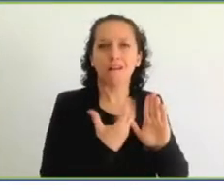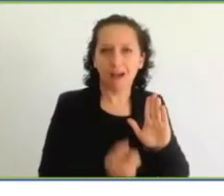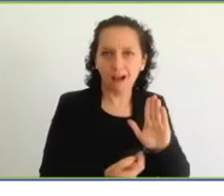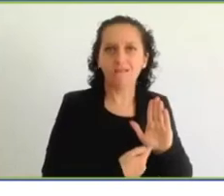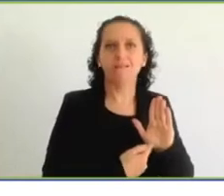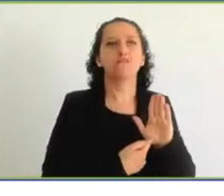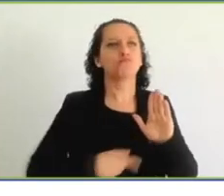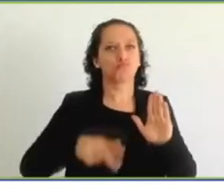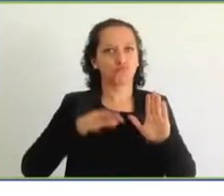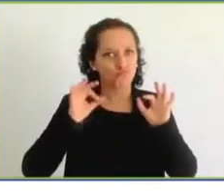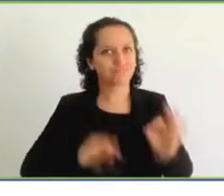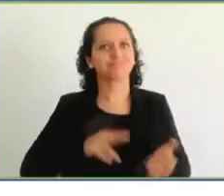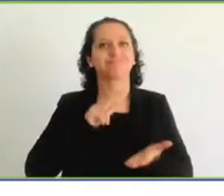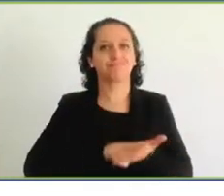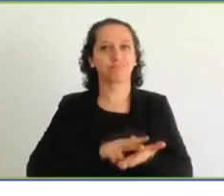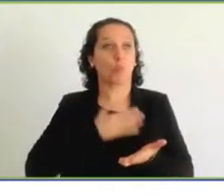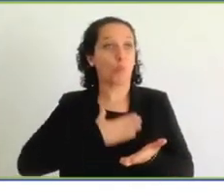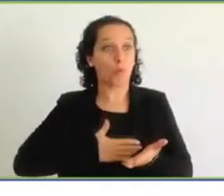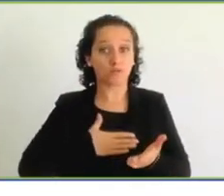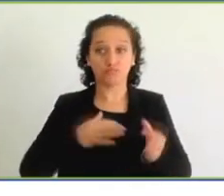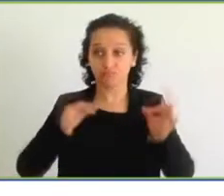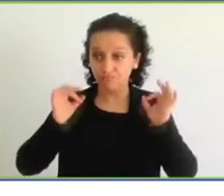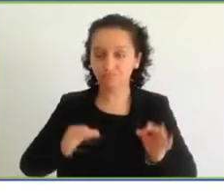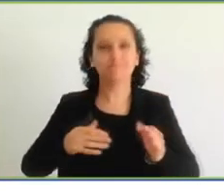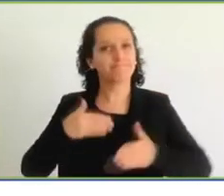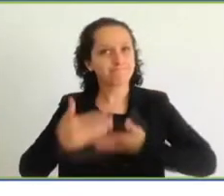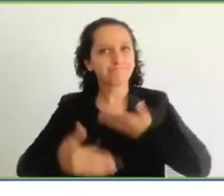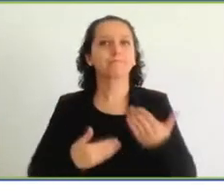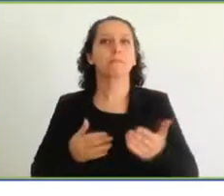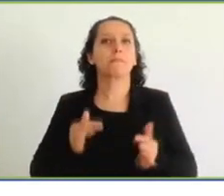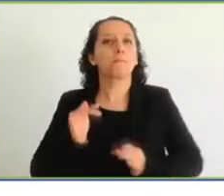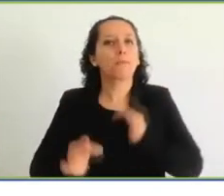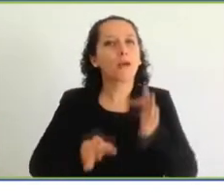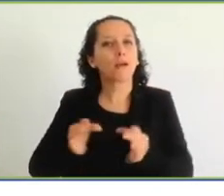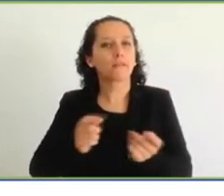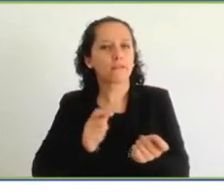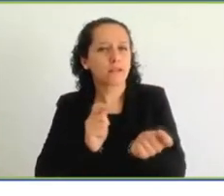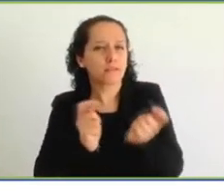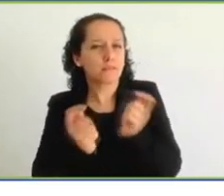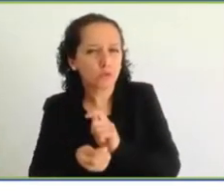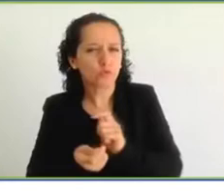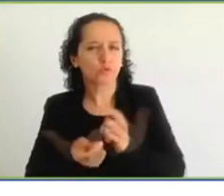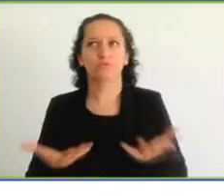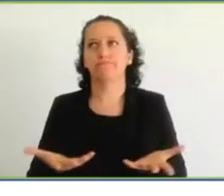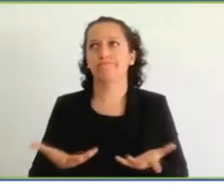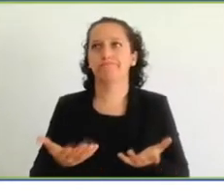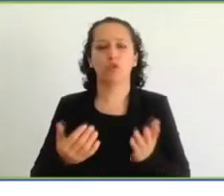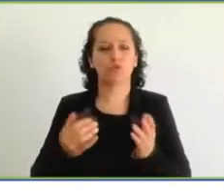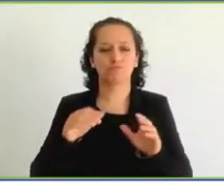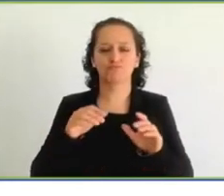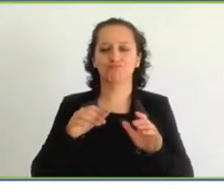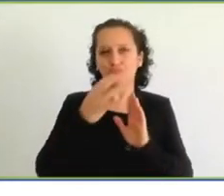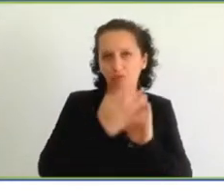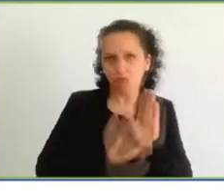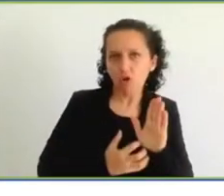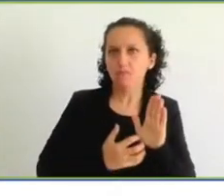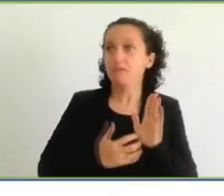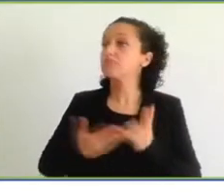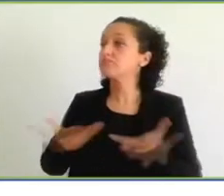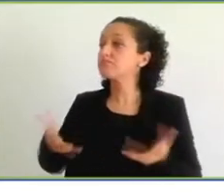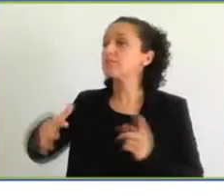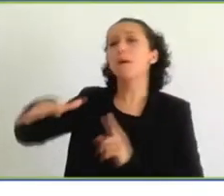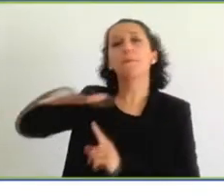adaptation plans, our state of the environment reports, and we have already started reaching now to the different agencies